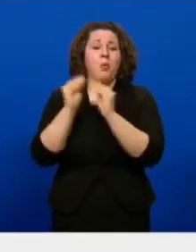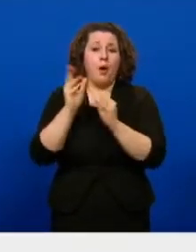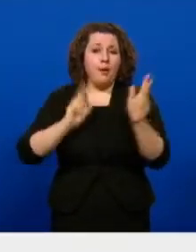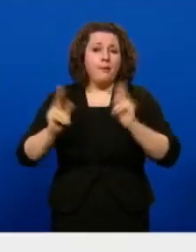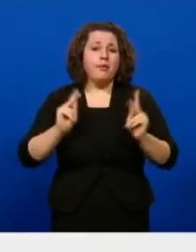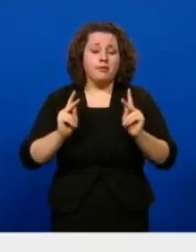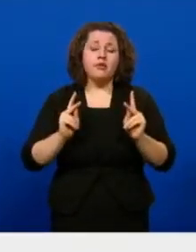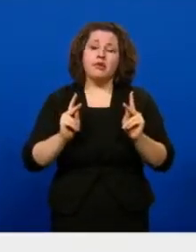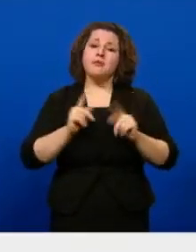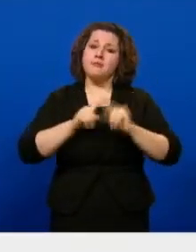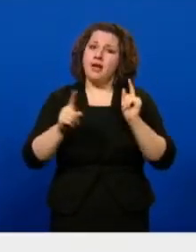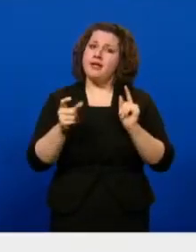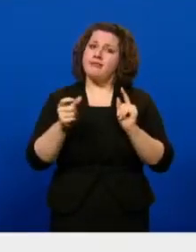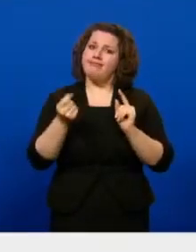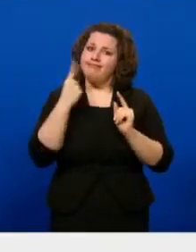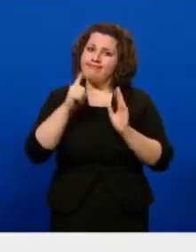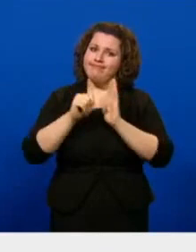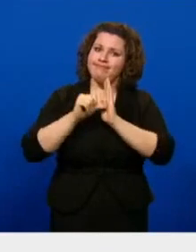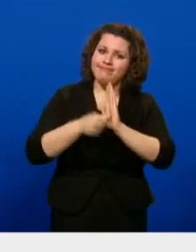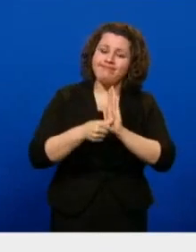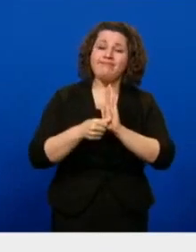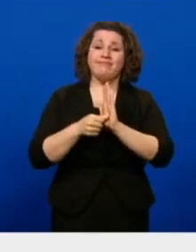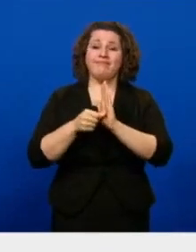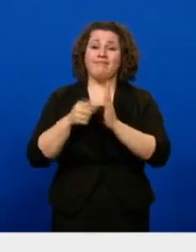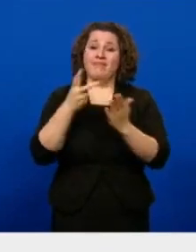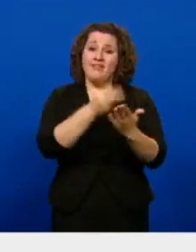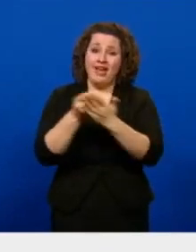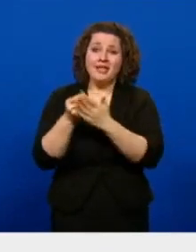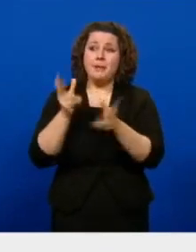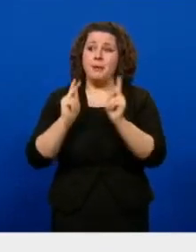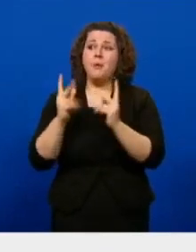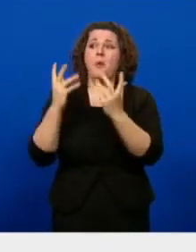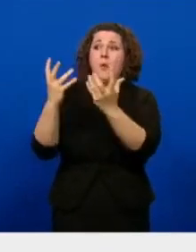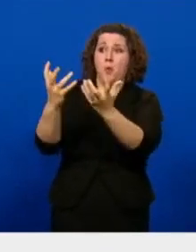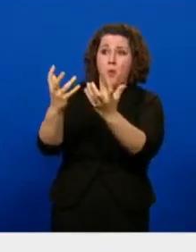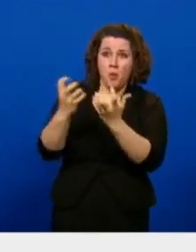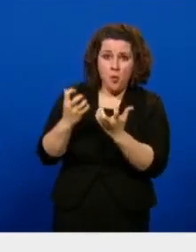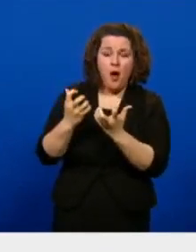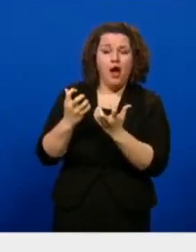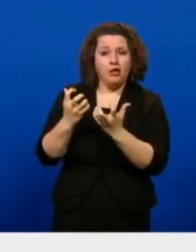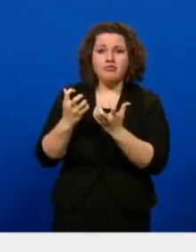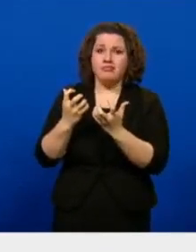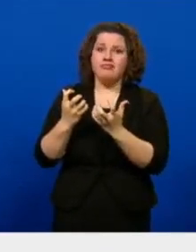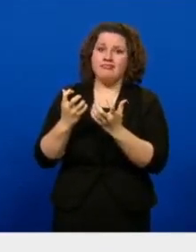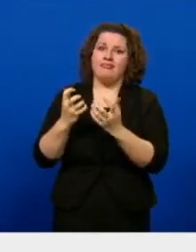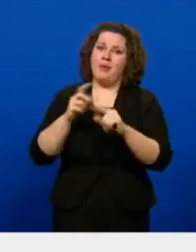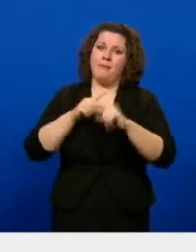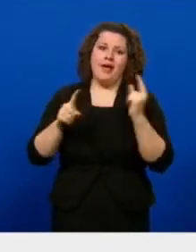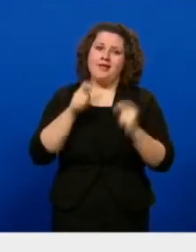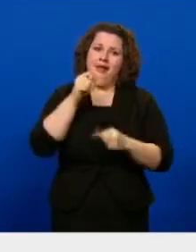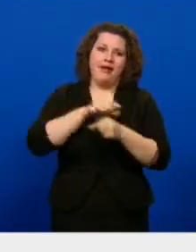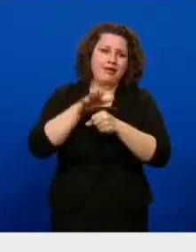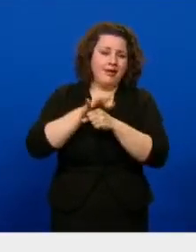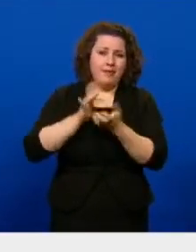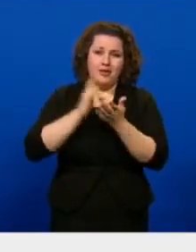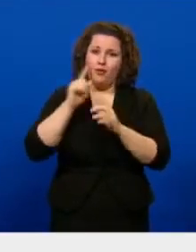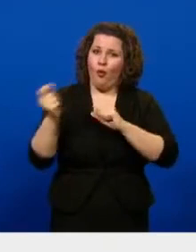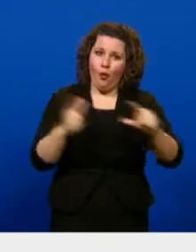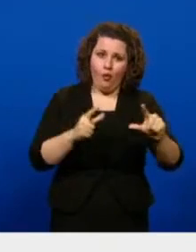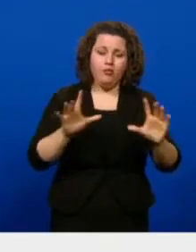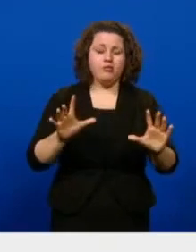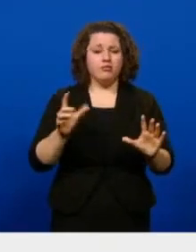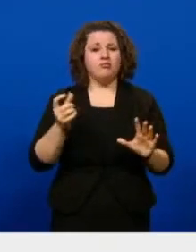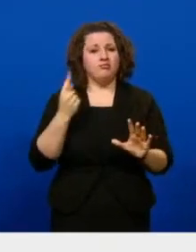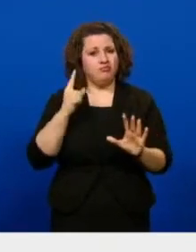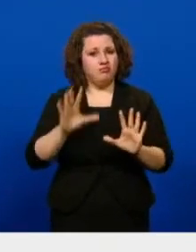Iowans, we again need to emphasize that the demand for the vaccine will vastly exceed our supply. With